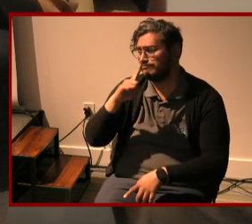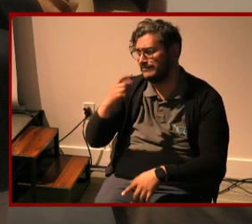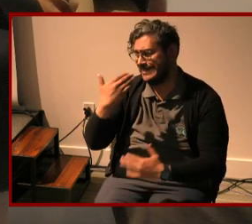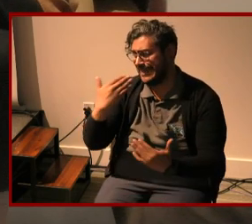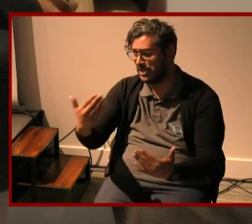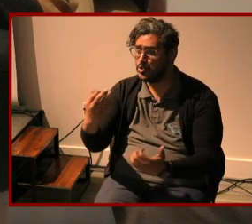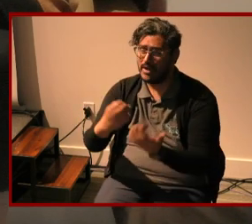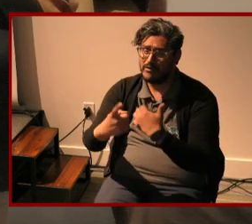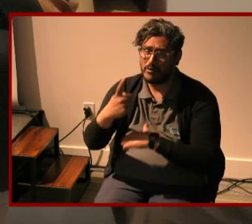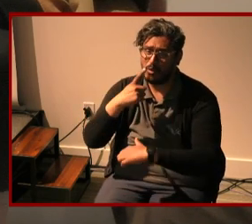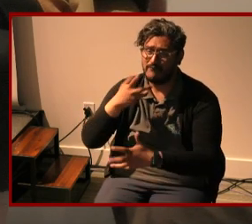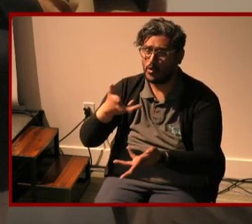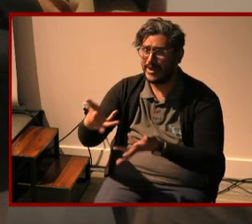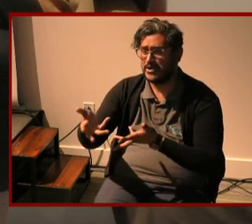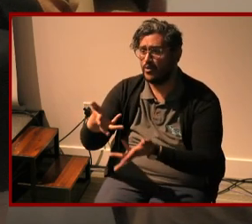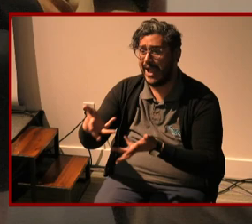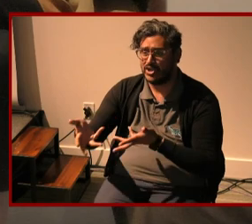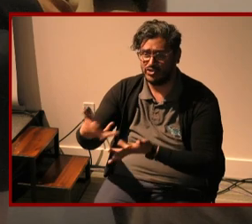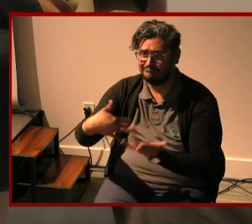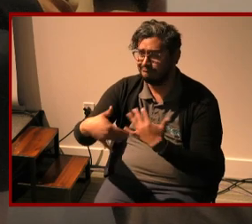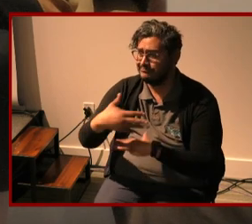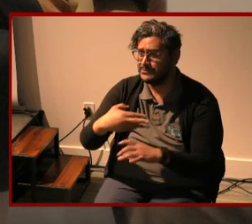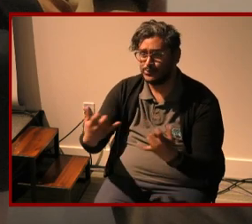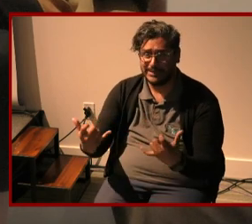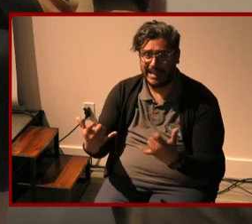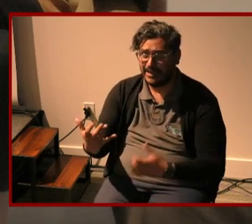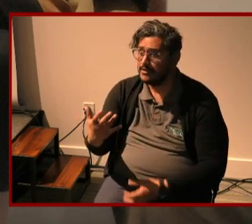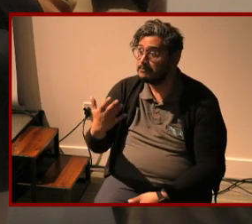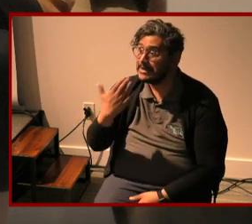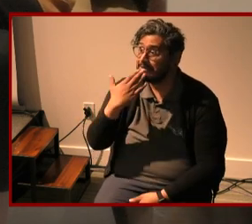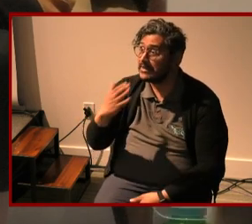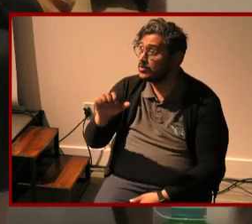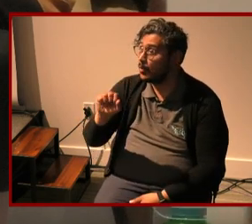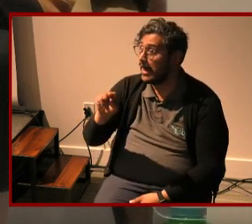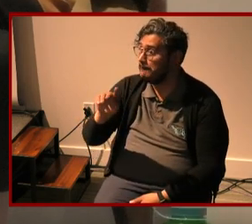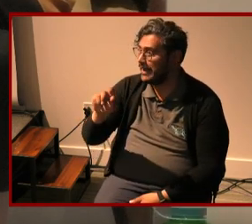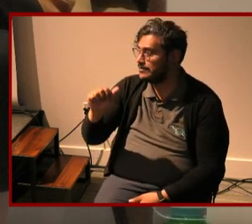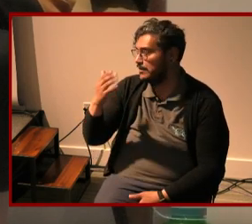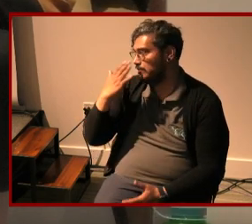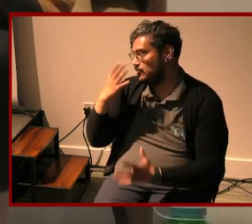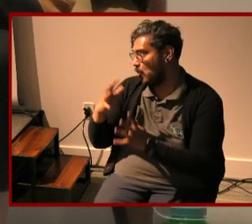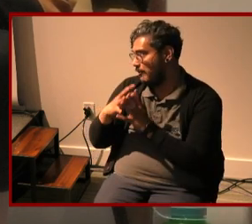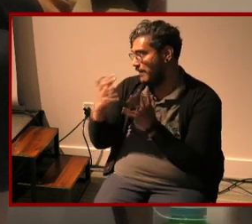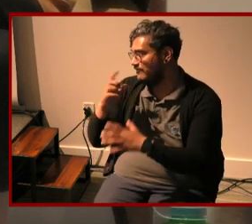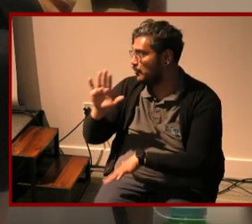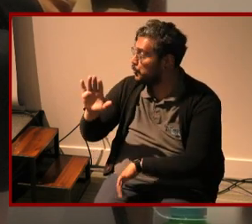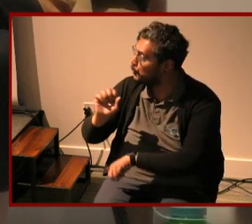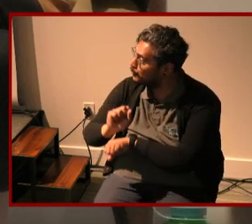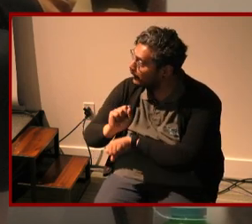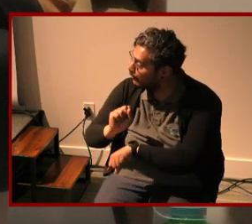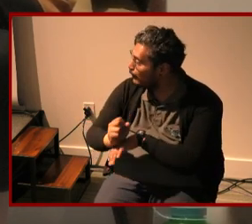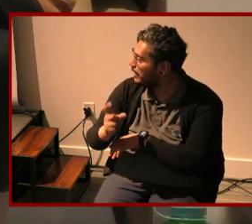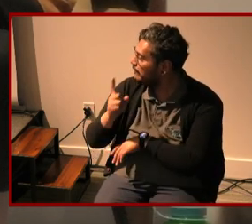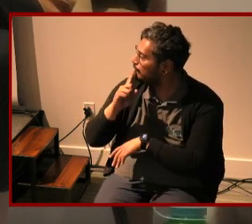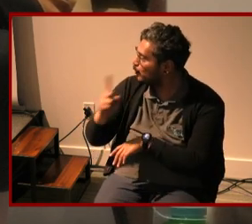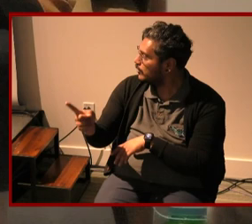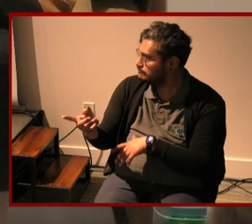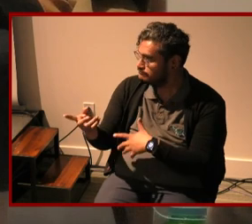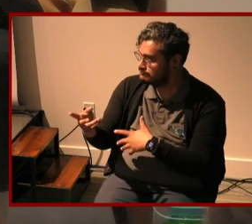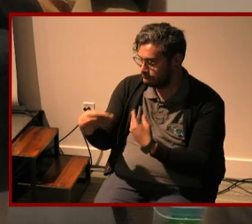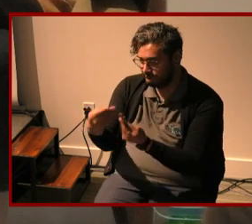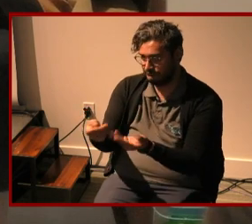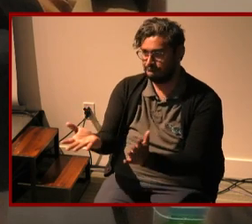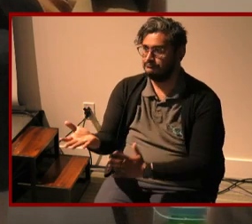interaction and presence here today thank you amanda so much for your work and for contributing this